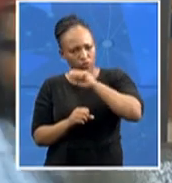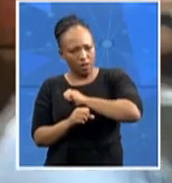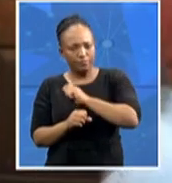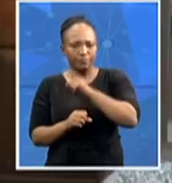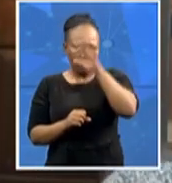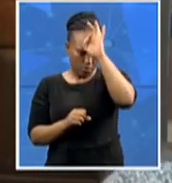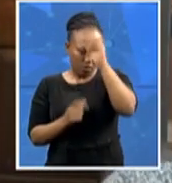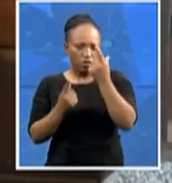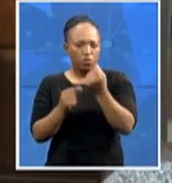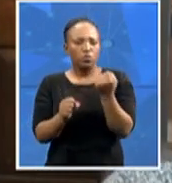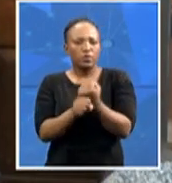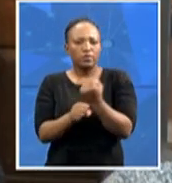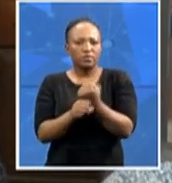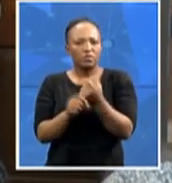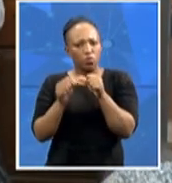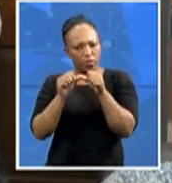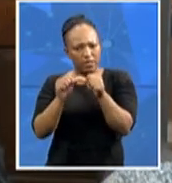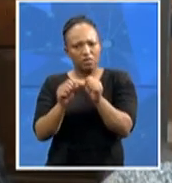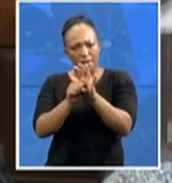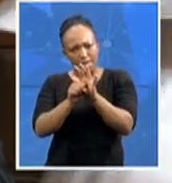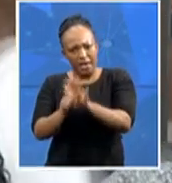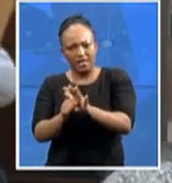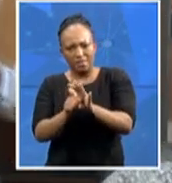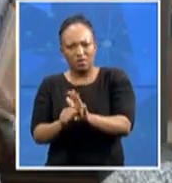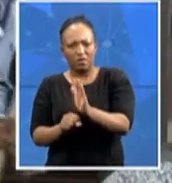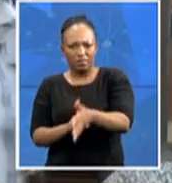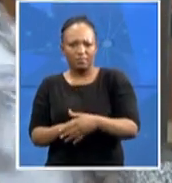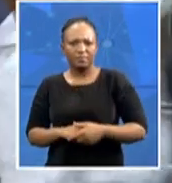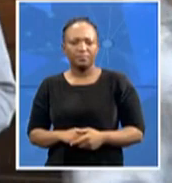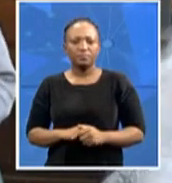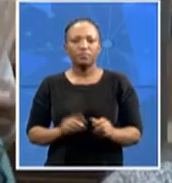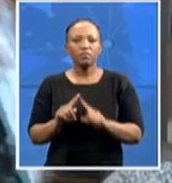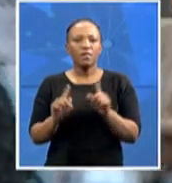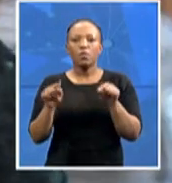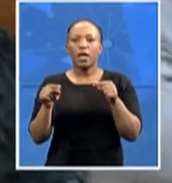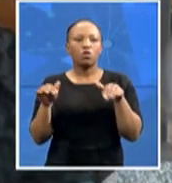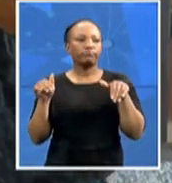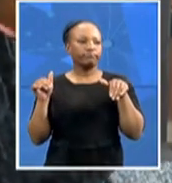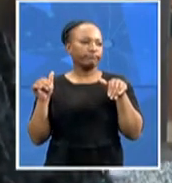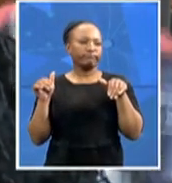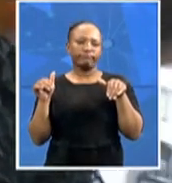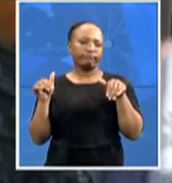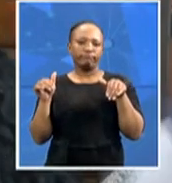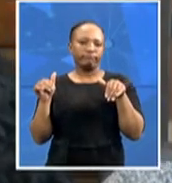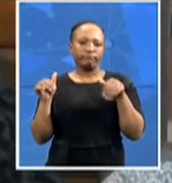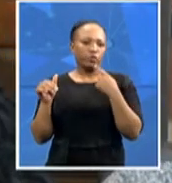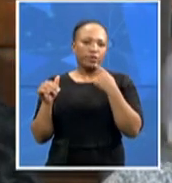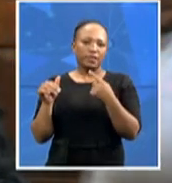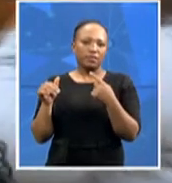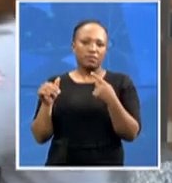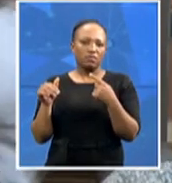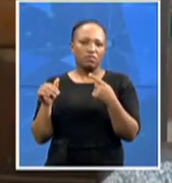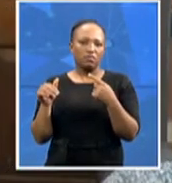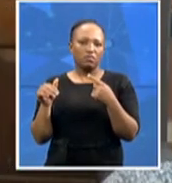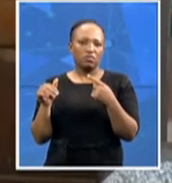pressure on them. But what we cannot do is simply sit back and say that because things have sort of died